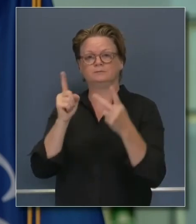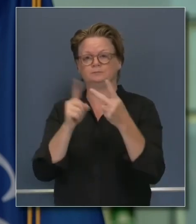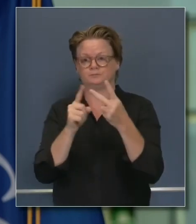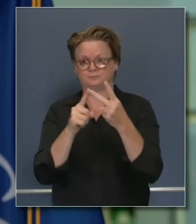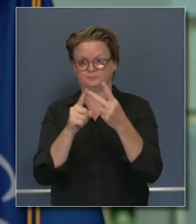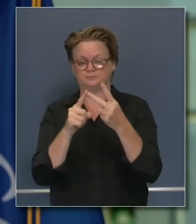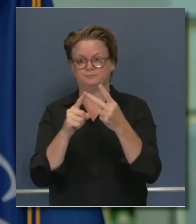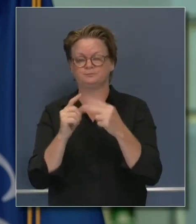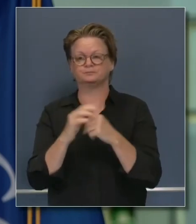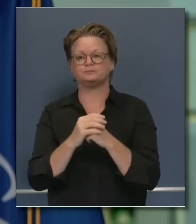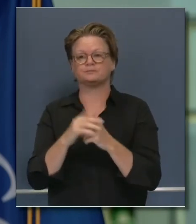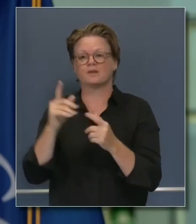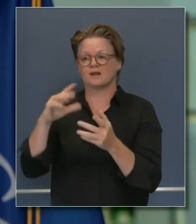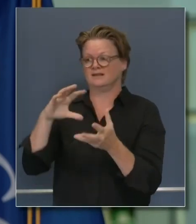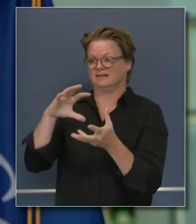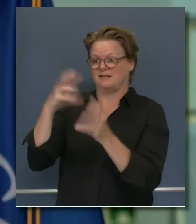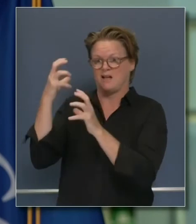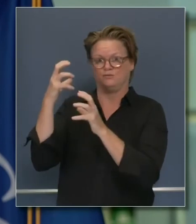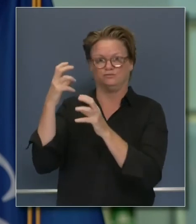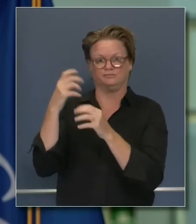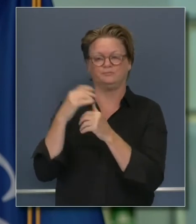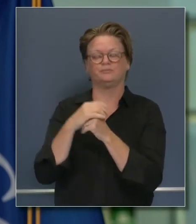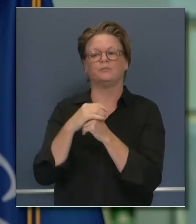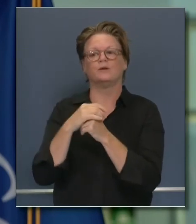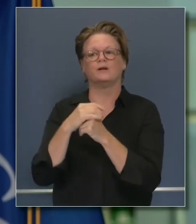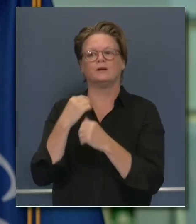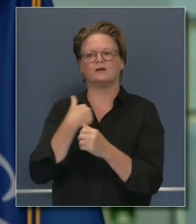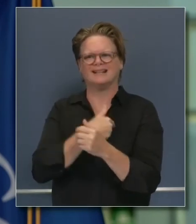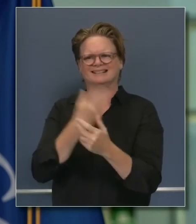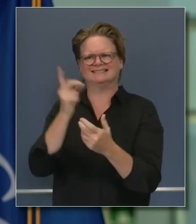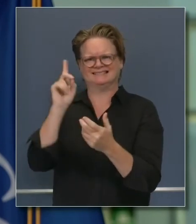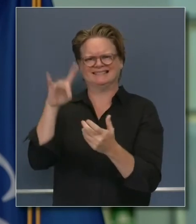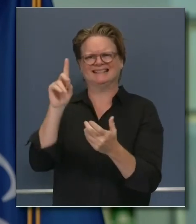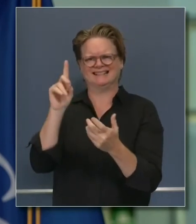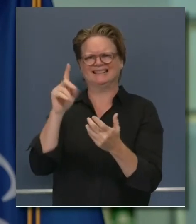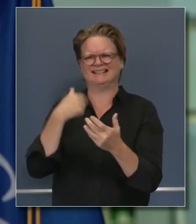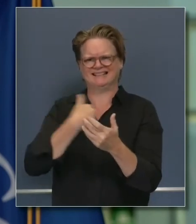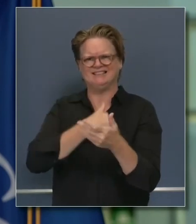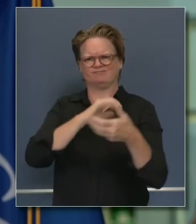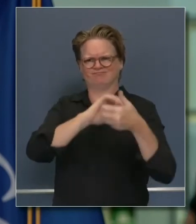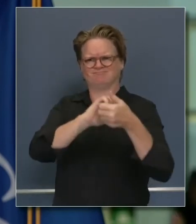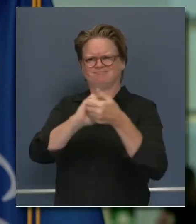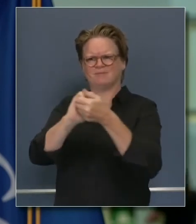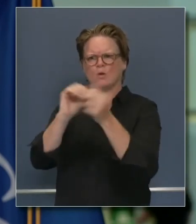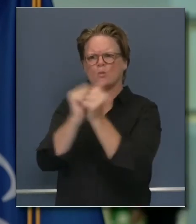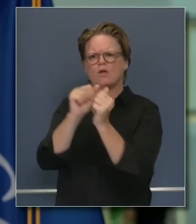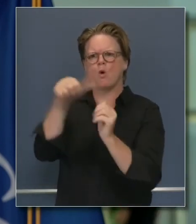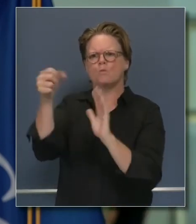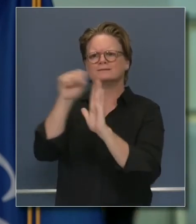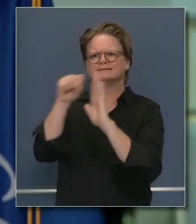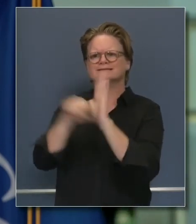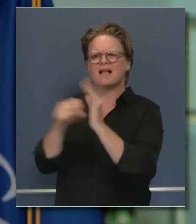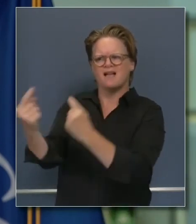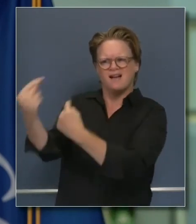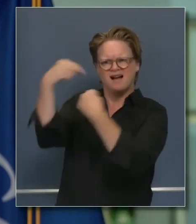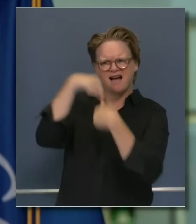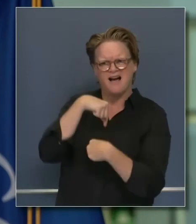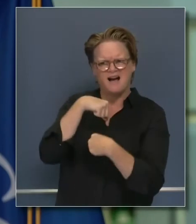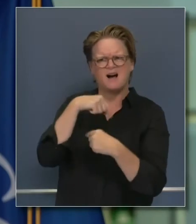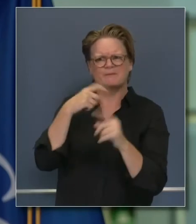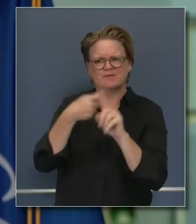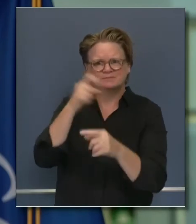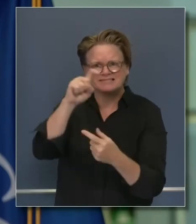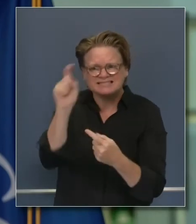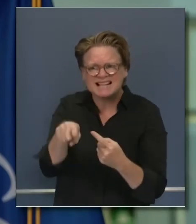away. I know we did have some mutual aid people coming in to help us from Texas, and I'm not sure about Louisiana, but there's a good